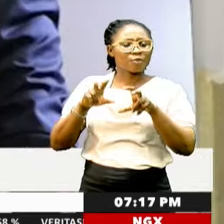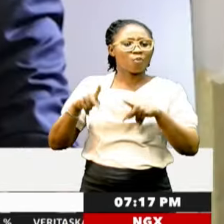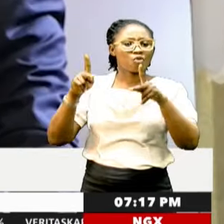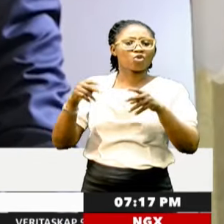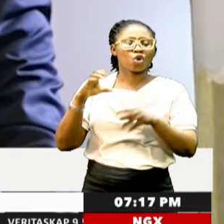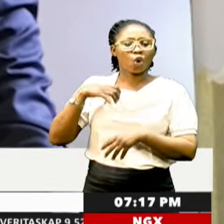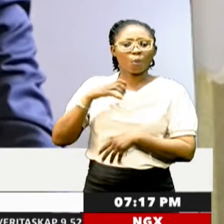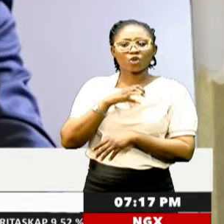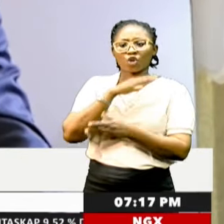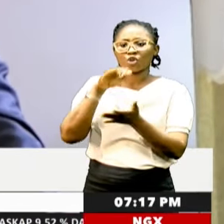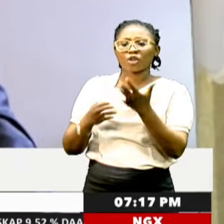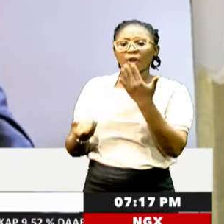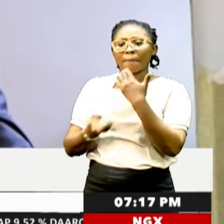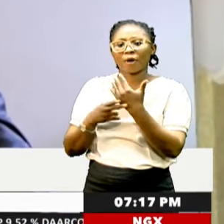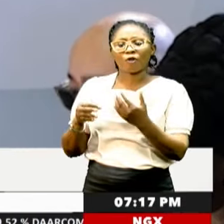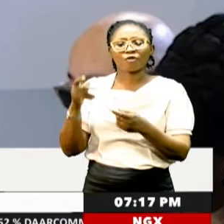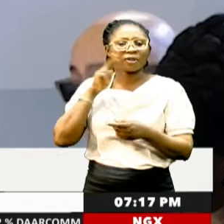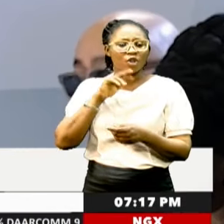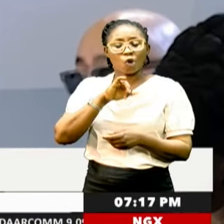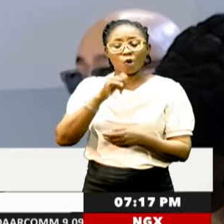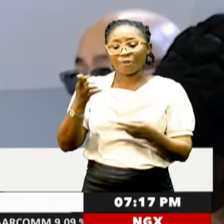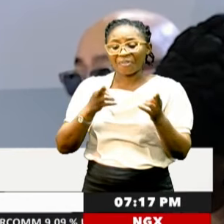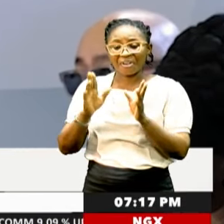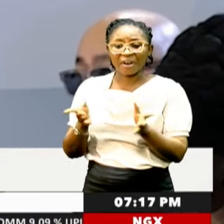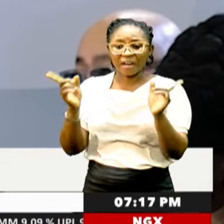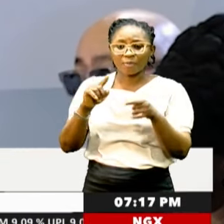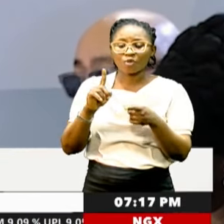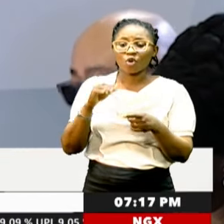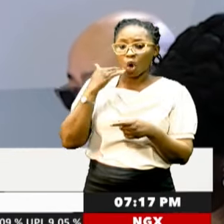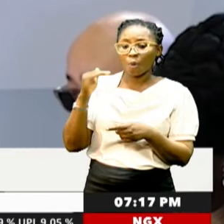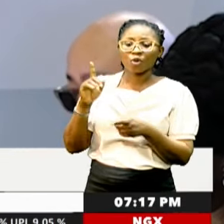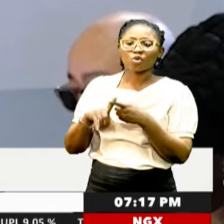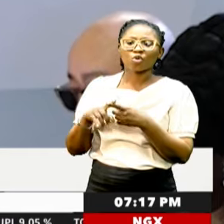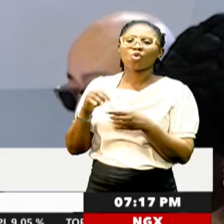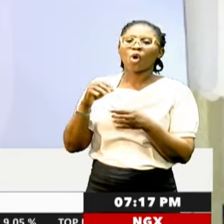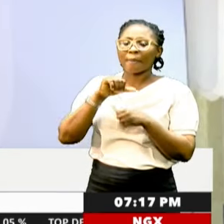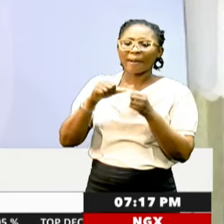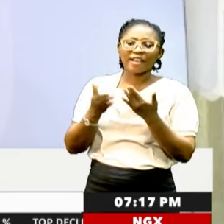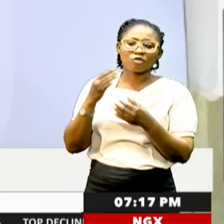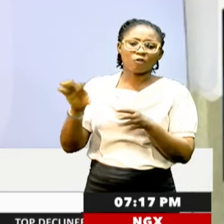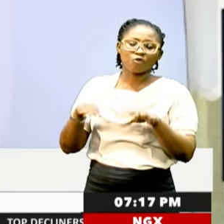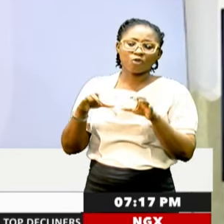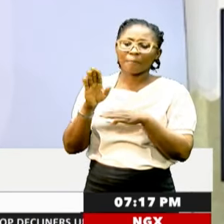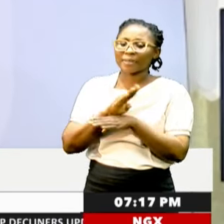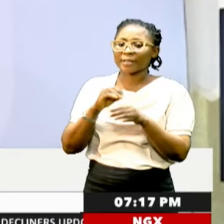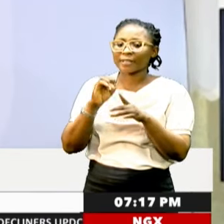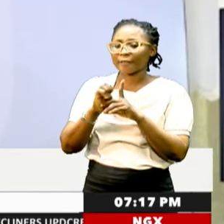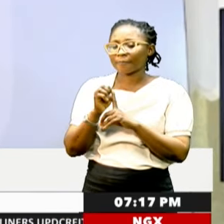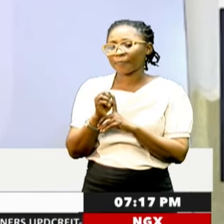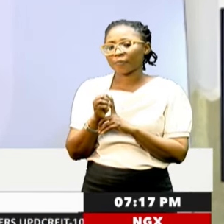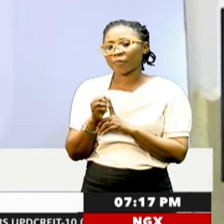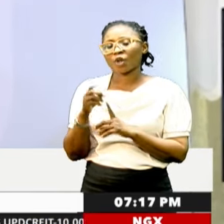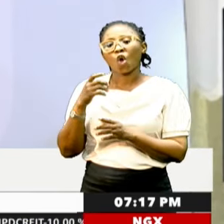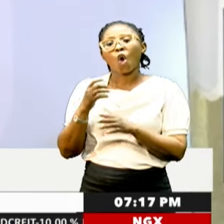Bank of Nigeria and other regulators also commit to improving the ease of doing business environment. The oil